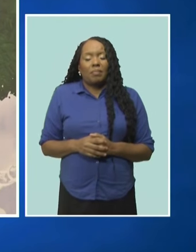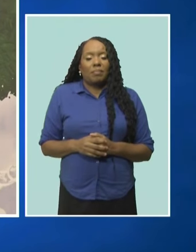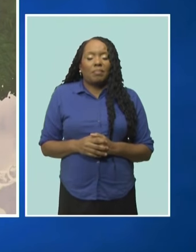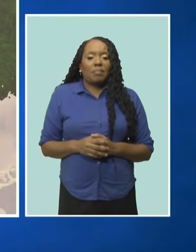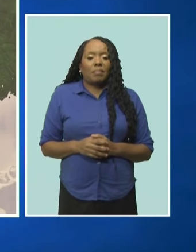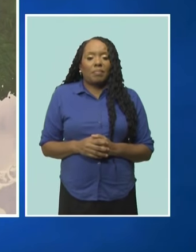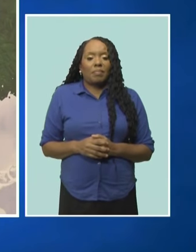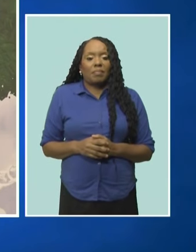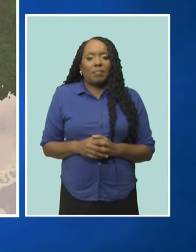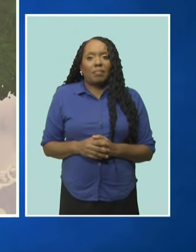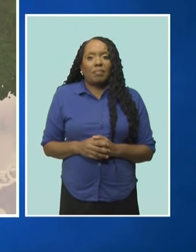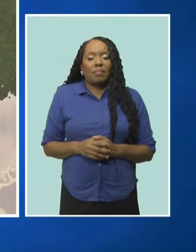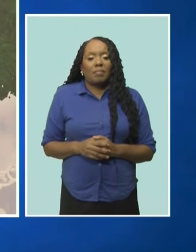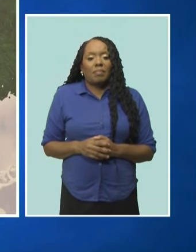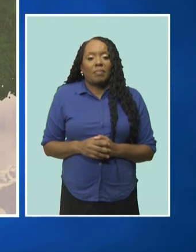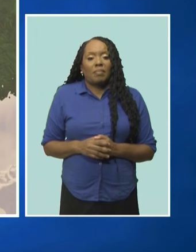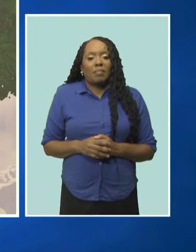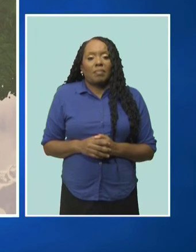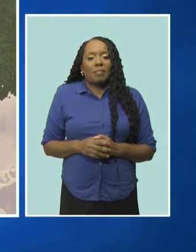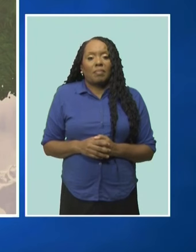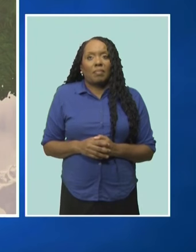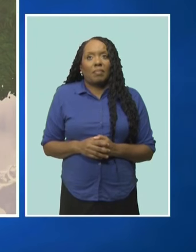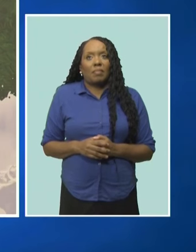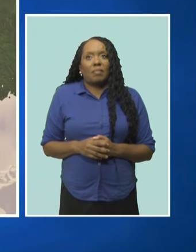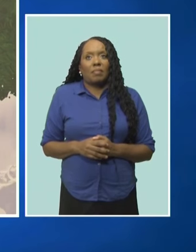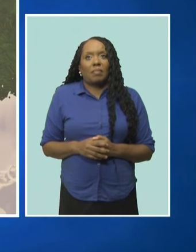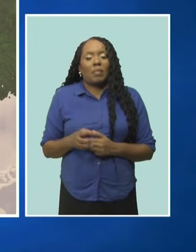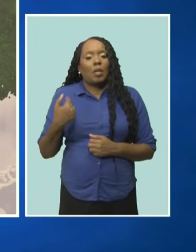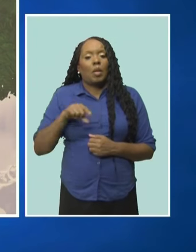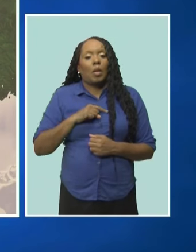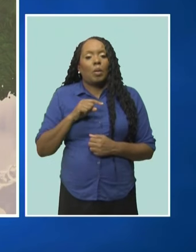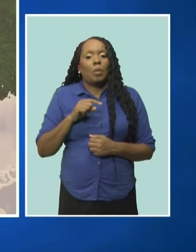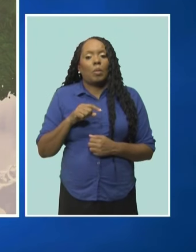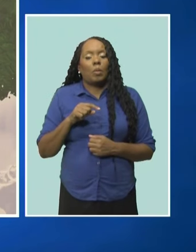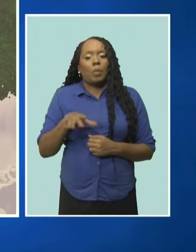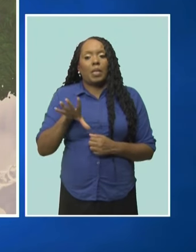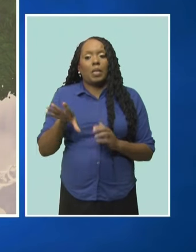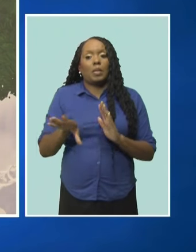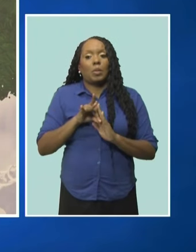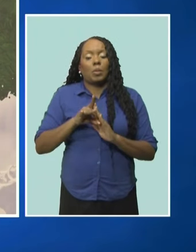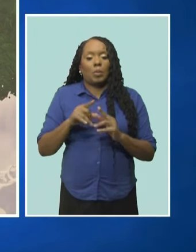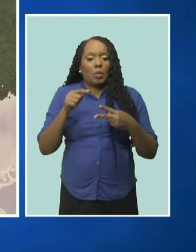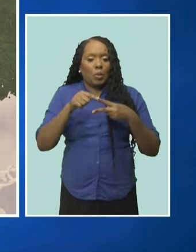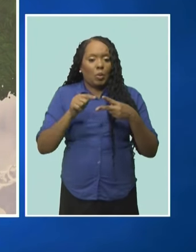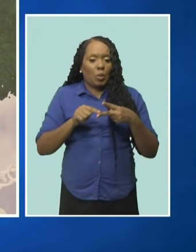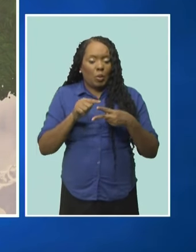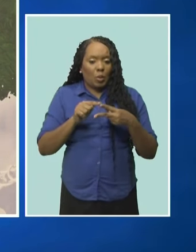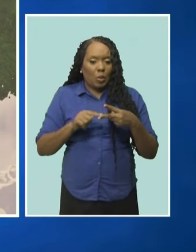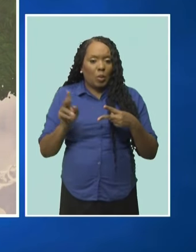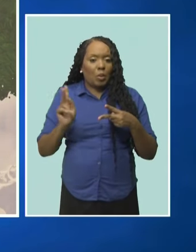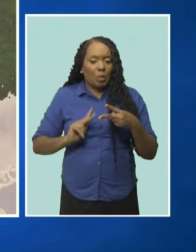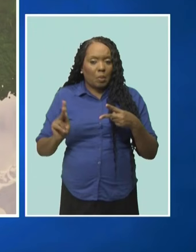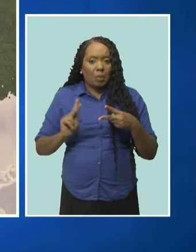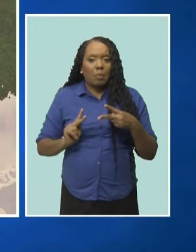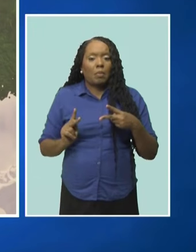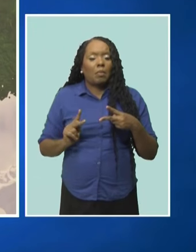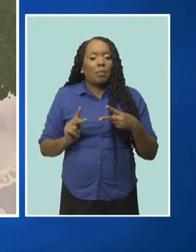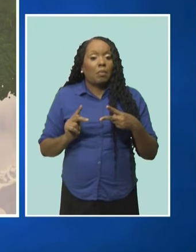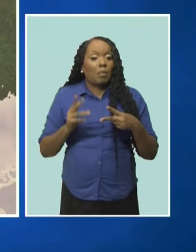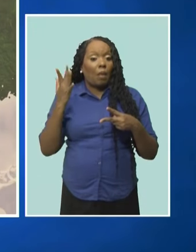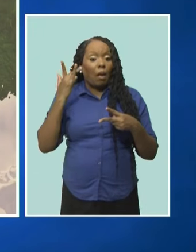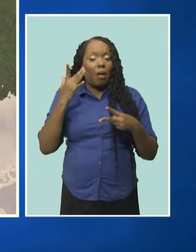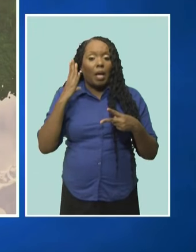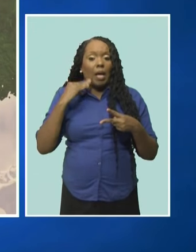we selected Tamara and Femi, because of their experience in film and